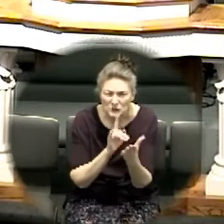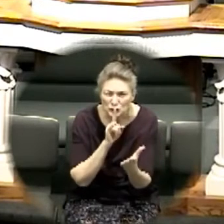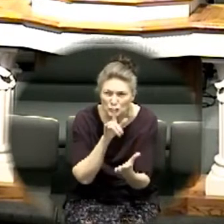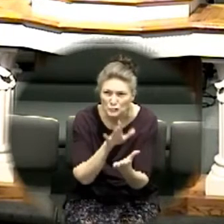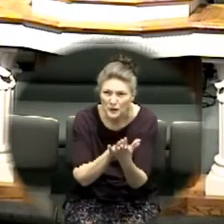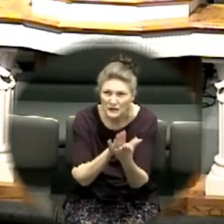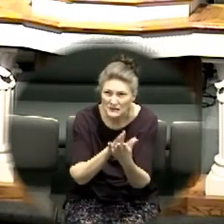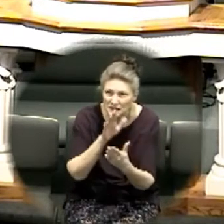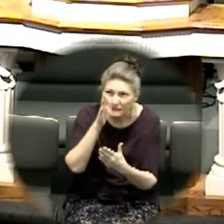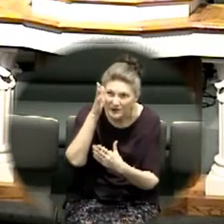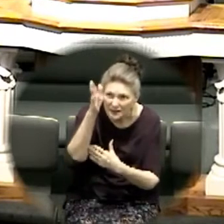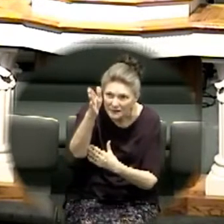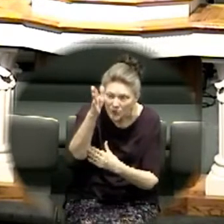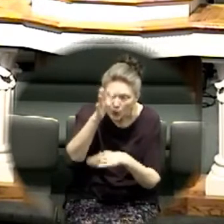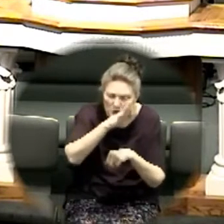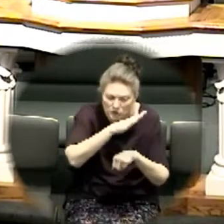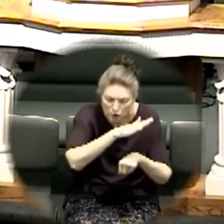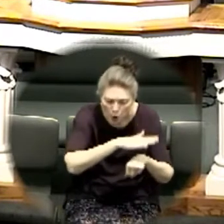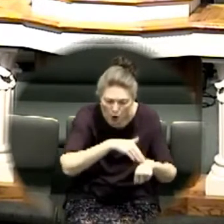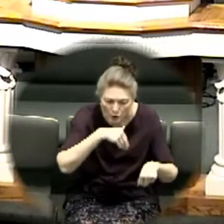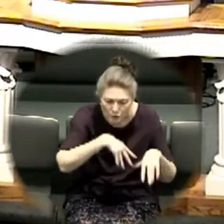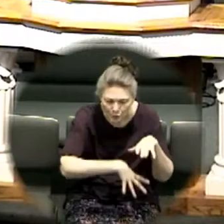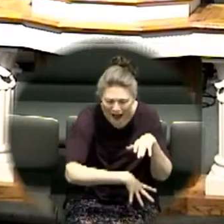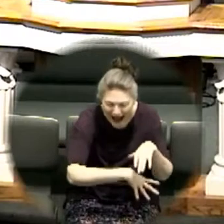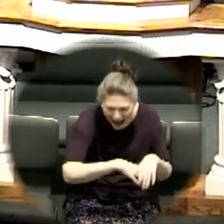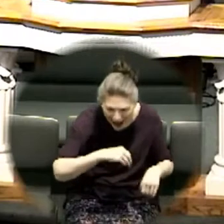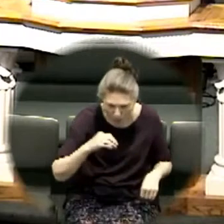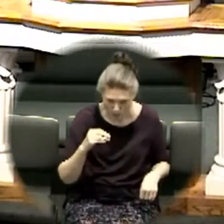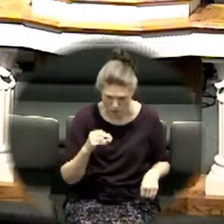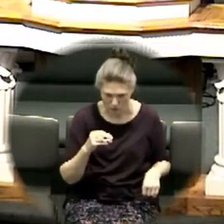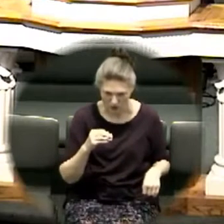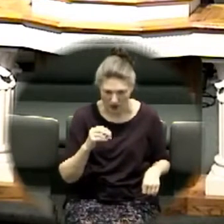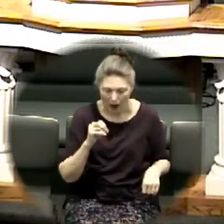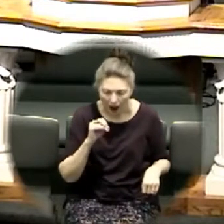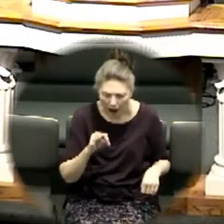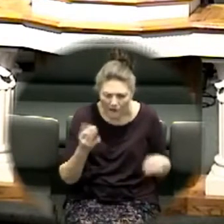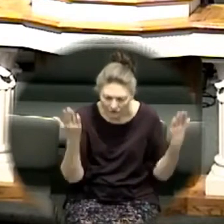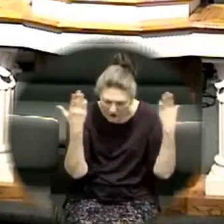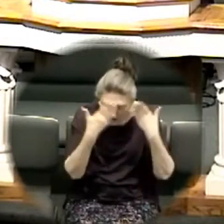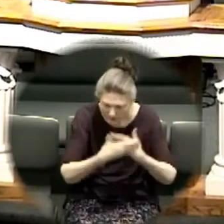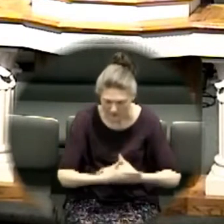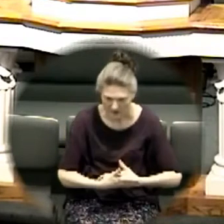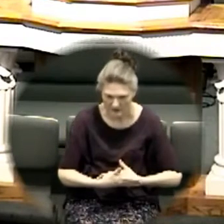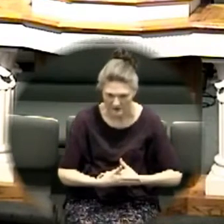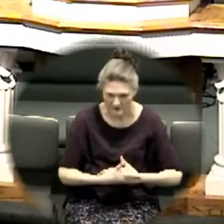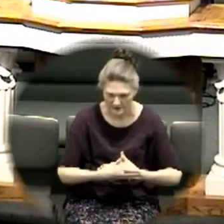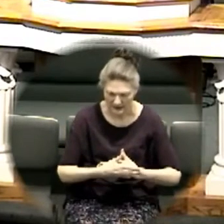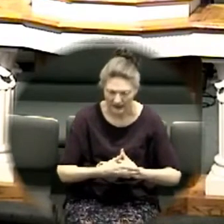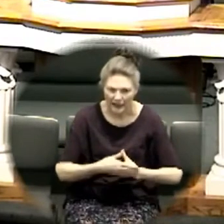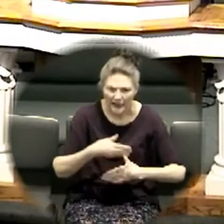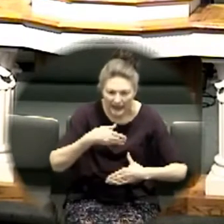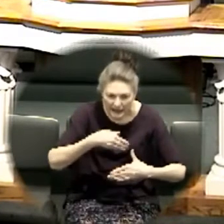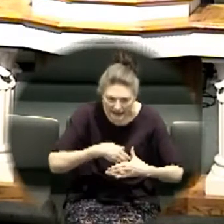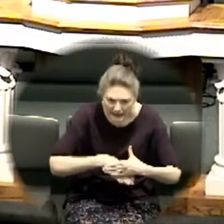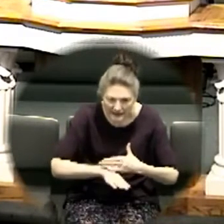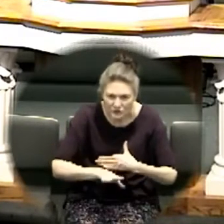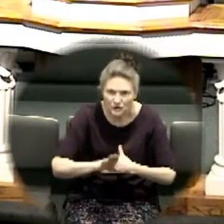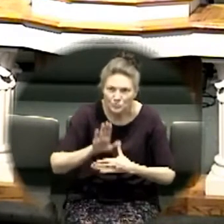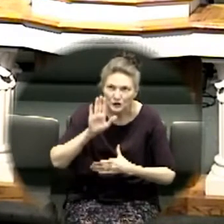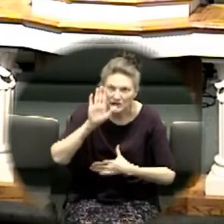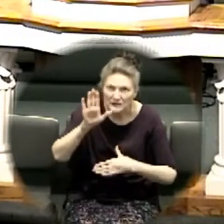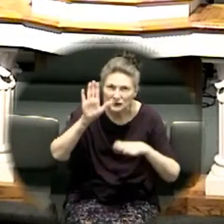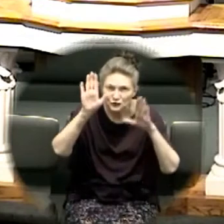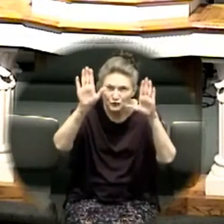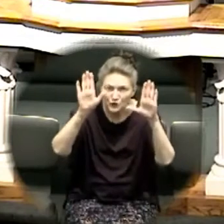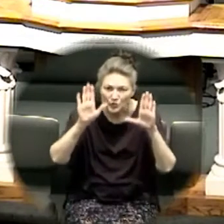out talk about calling us out he called us out of darkness out of Egypt into